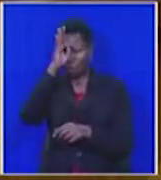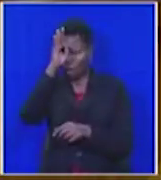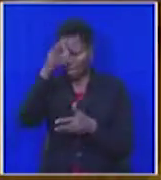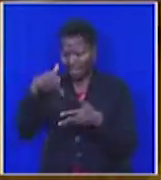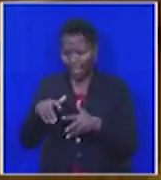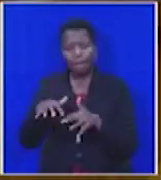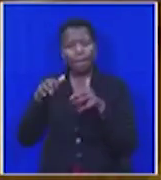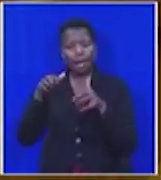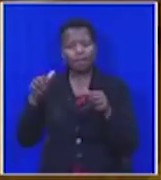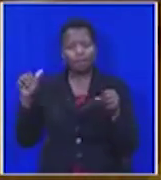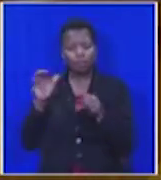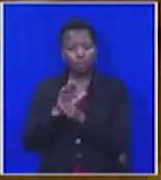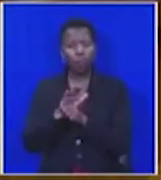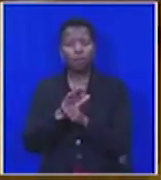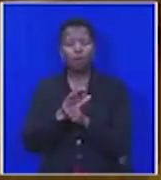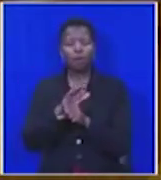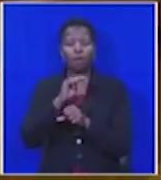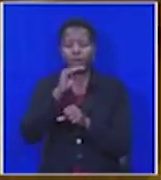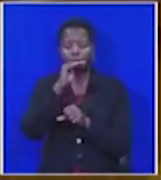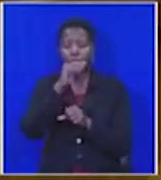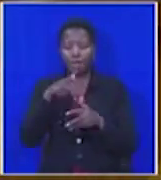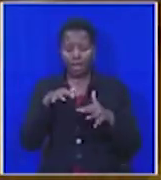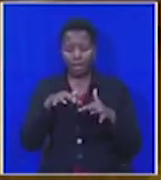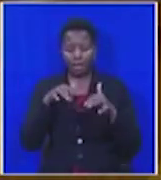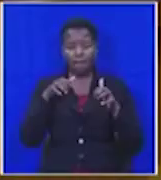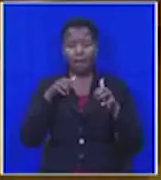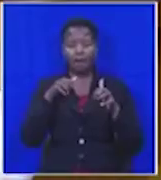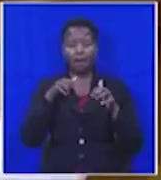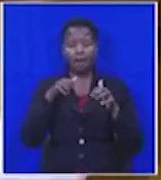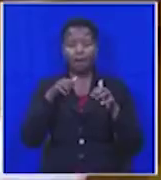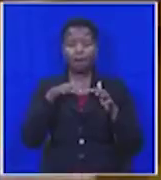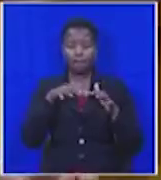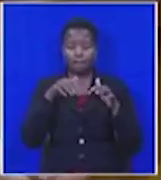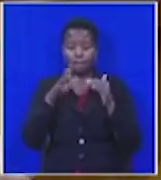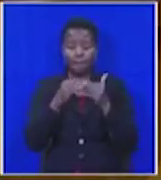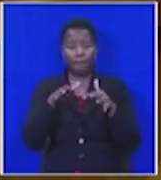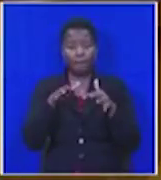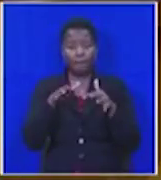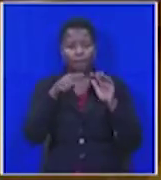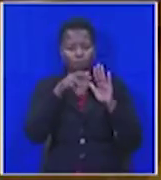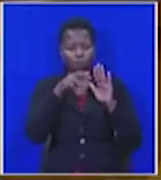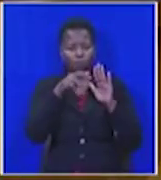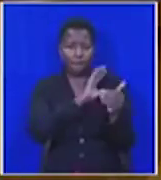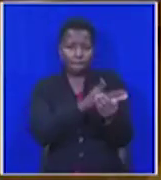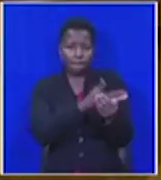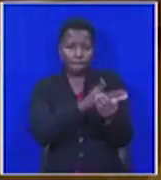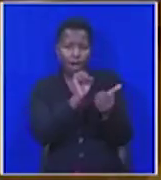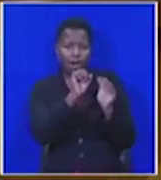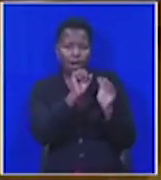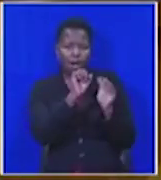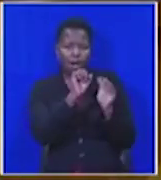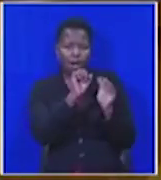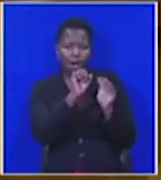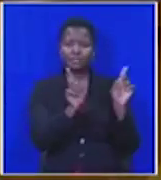violation of the powers and privileges of members of Parliament and the separation of powers. One of the most fundamental